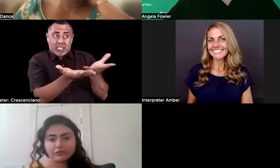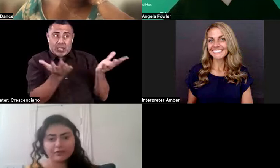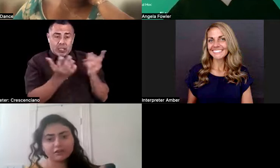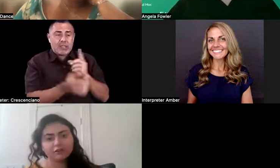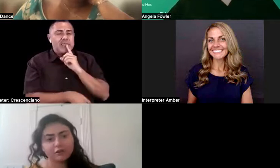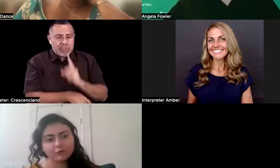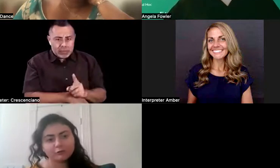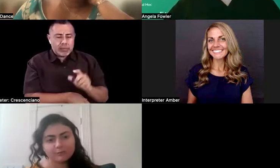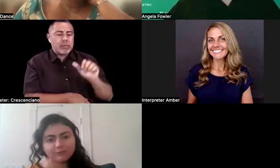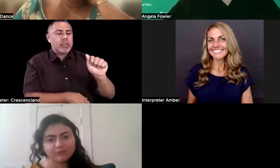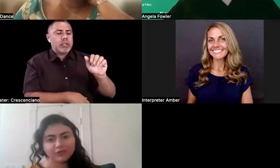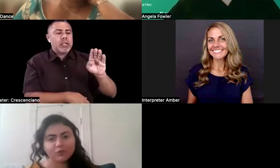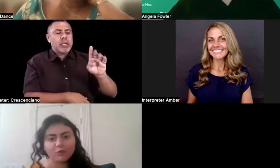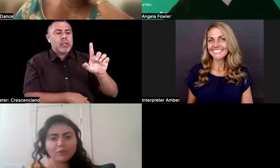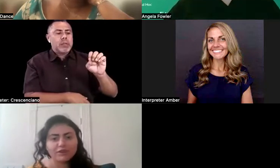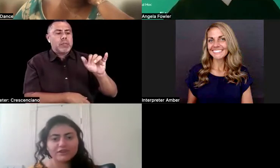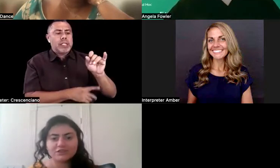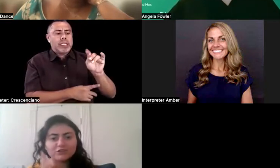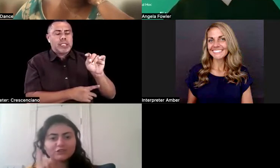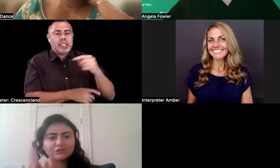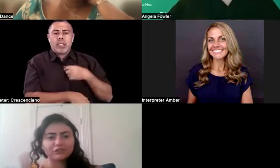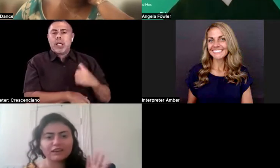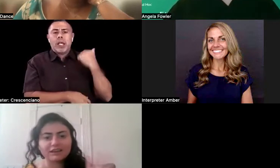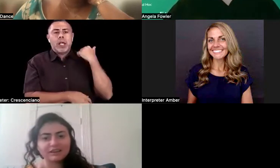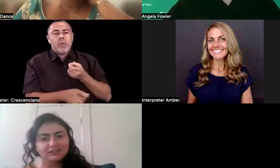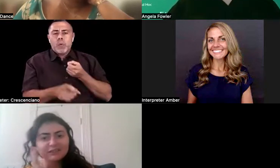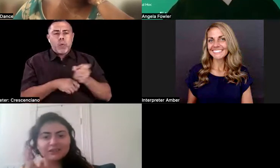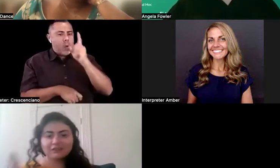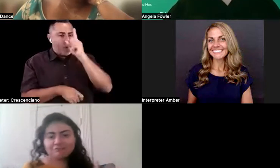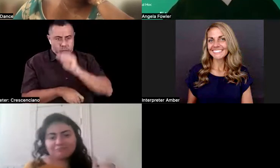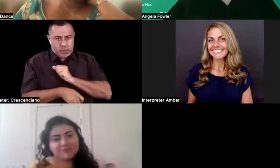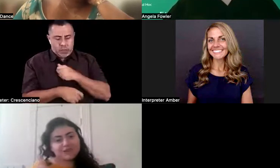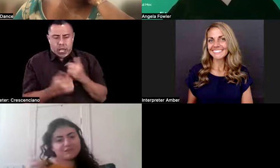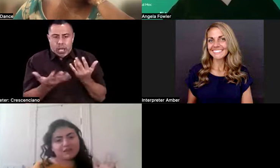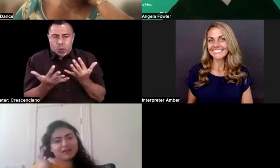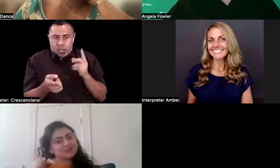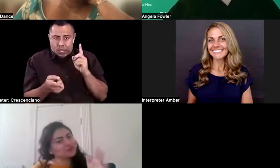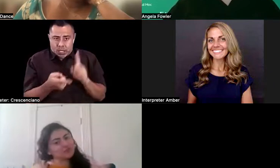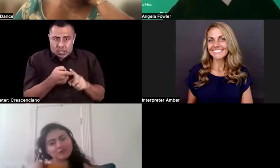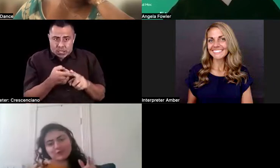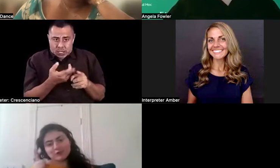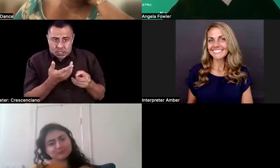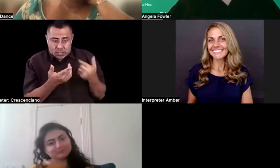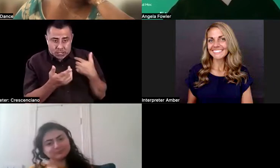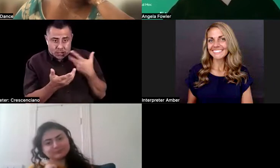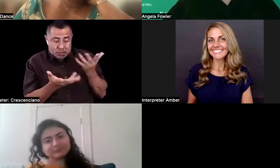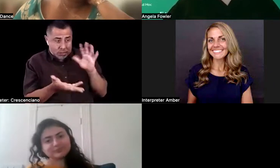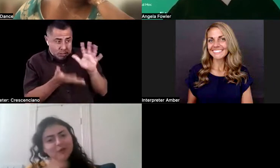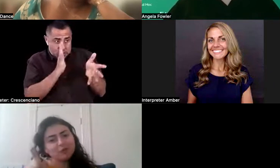until they fall in love with me. So I'm waiting until that maybe last interview